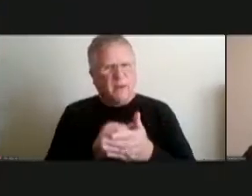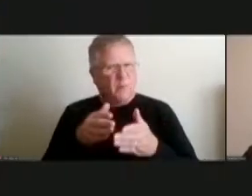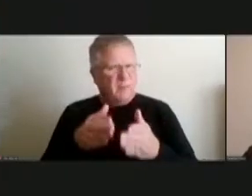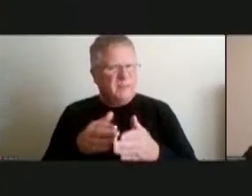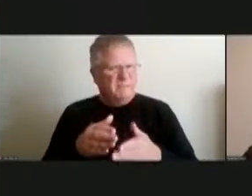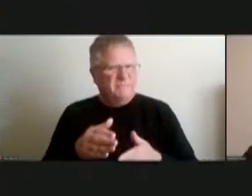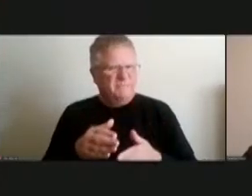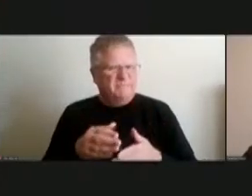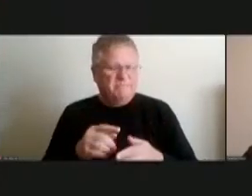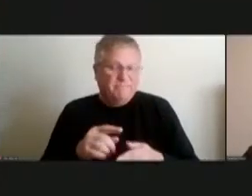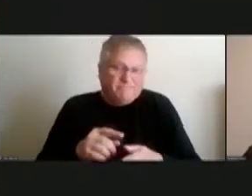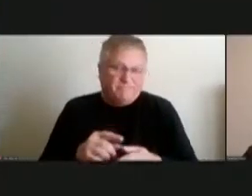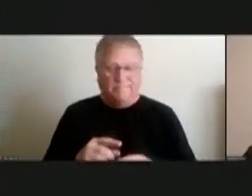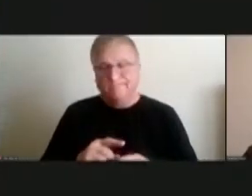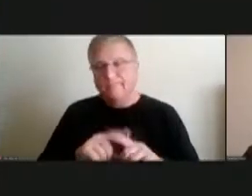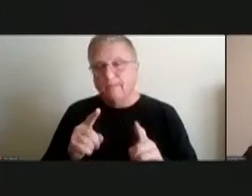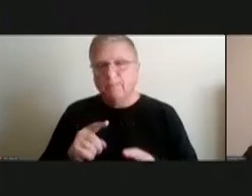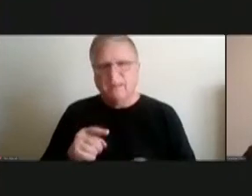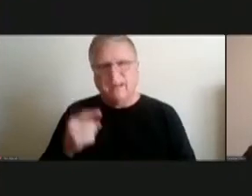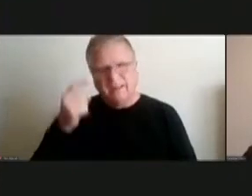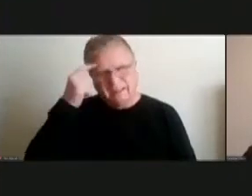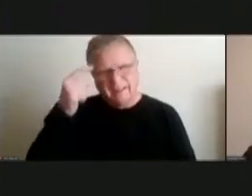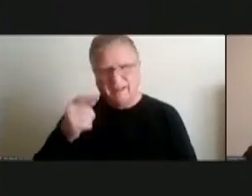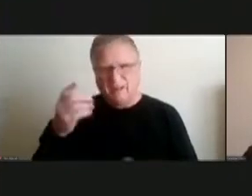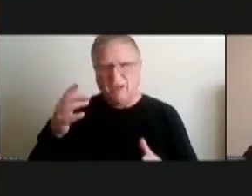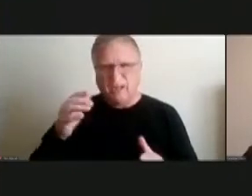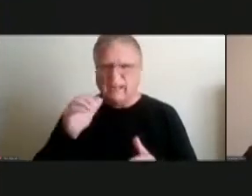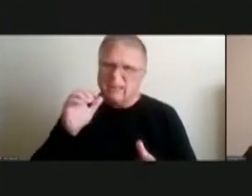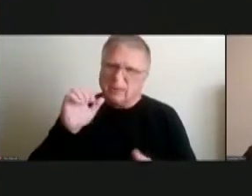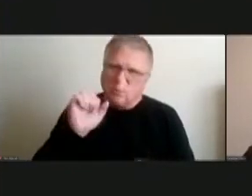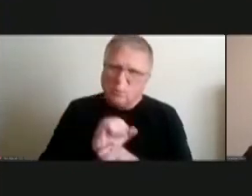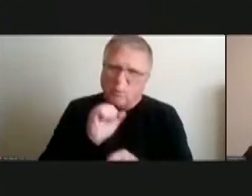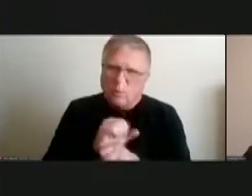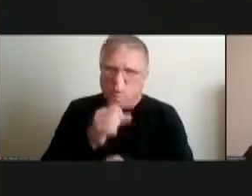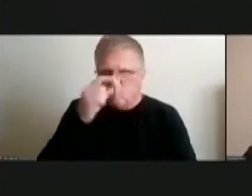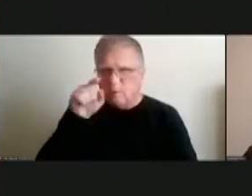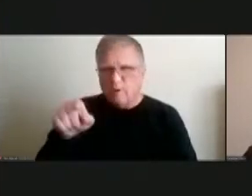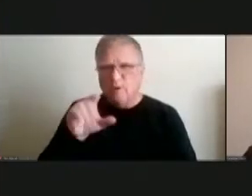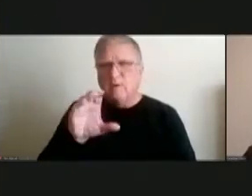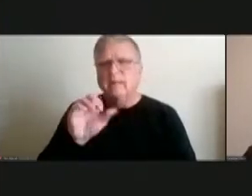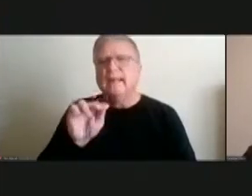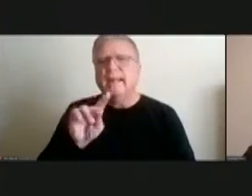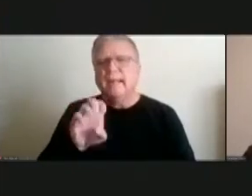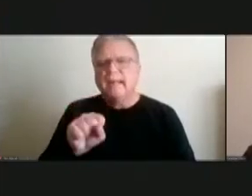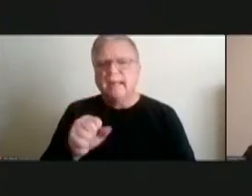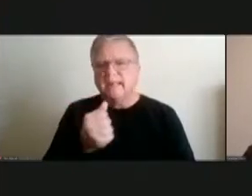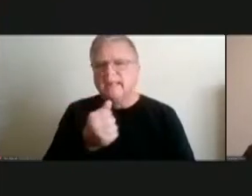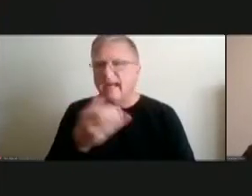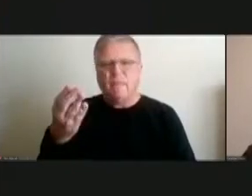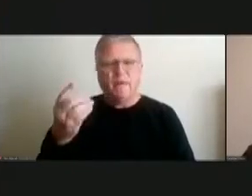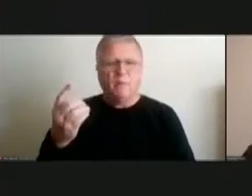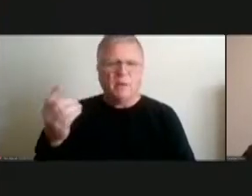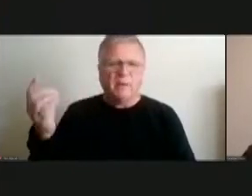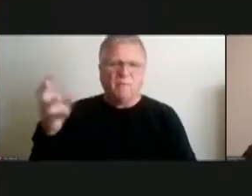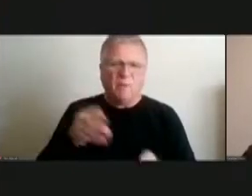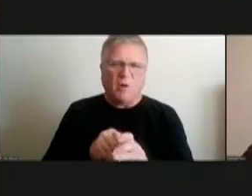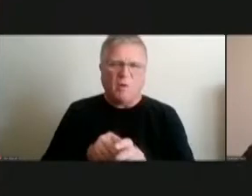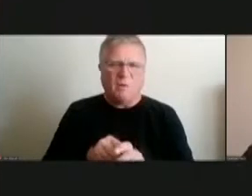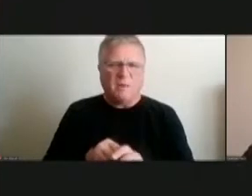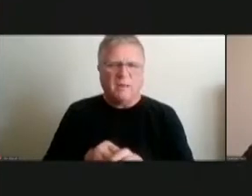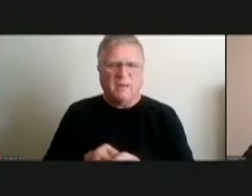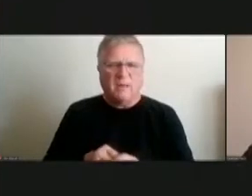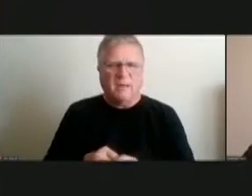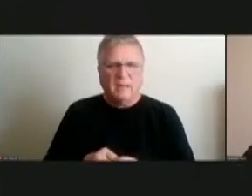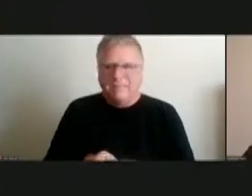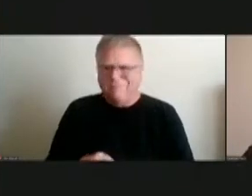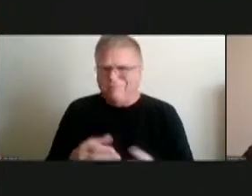you know i just would think it's a lot less work for you and for the candidates and for everybody involved um and i don't know what i'm going to try to hide in a month